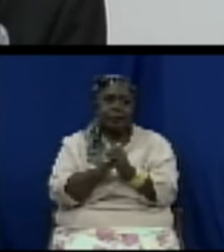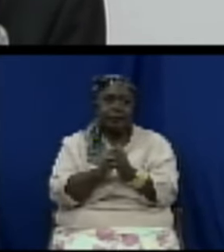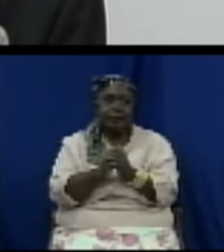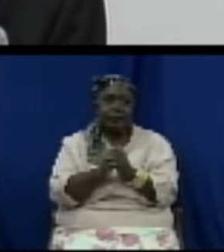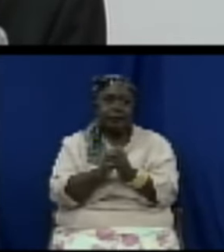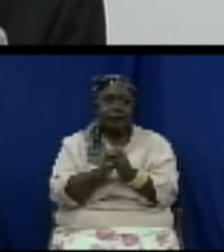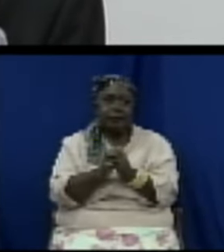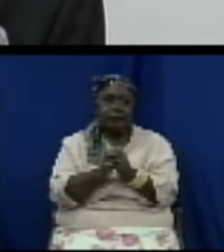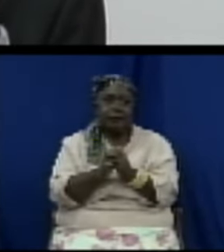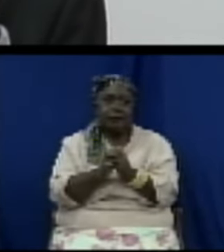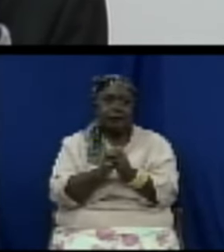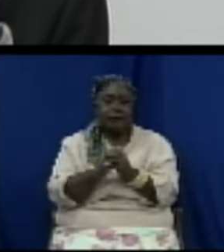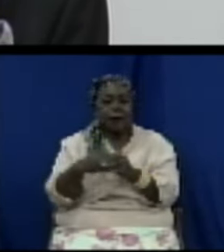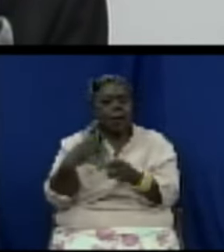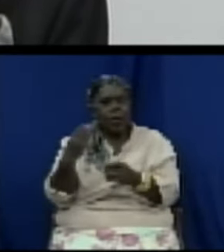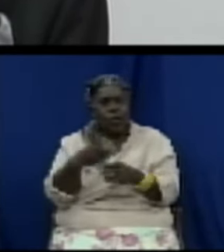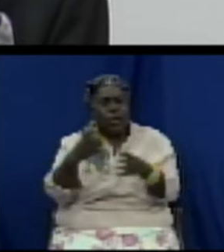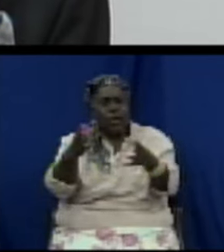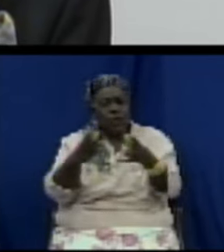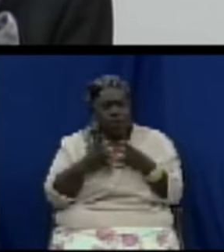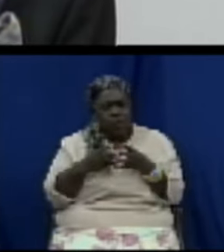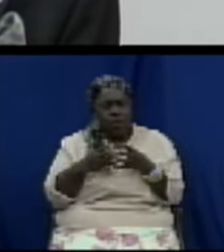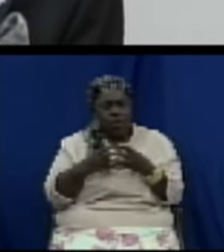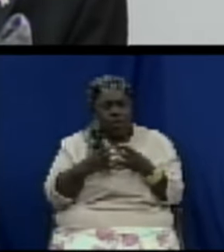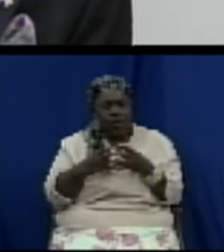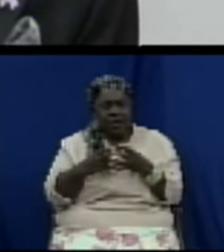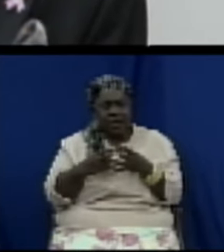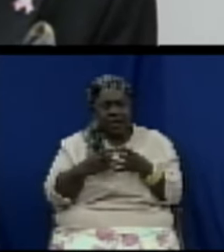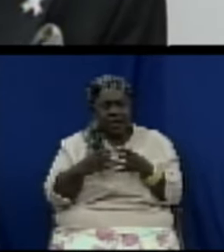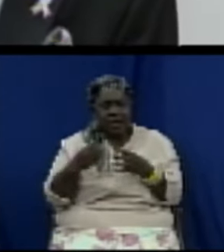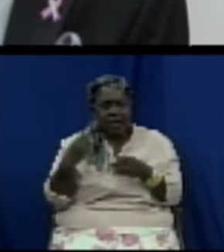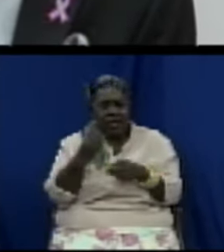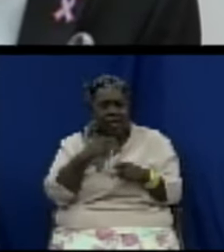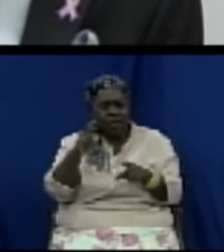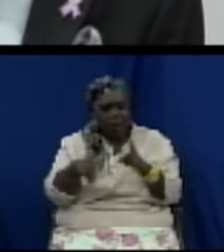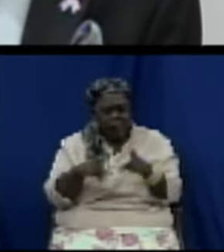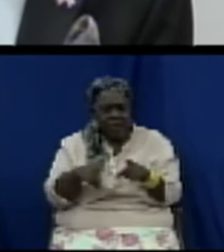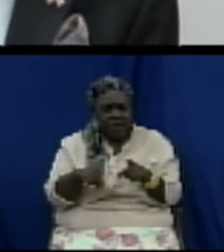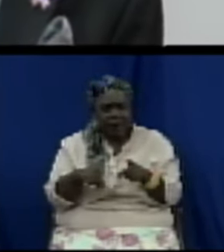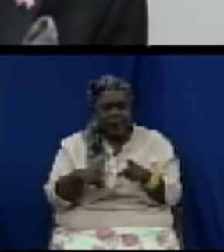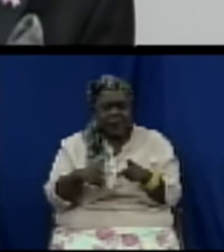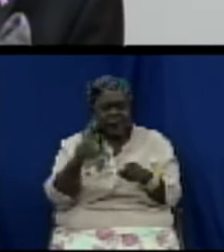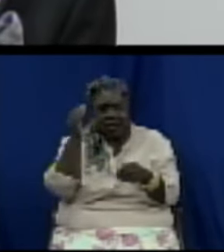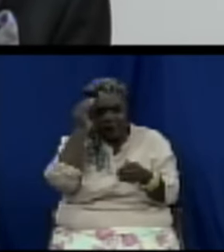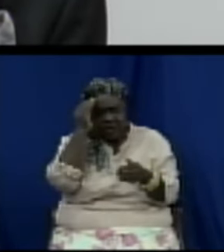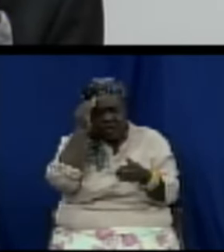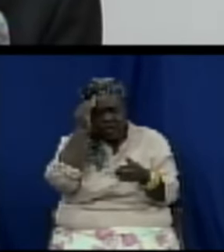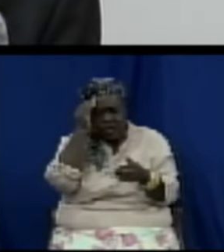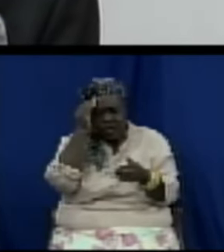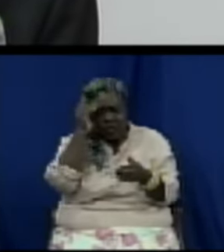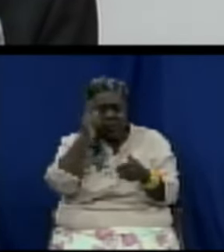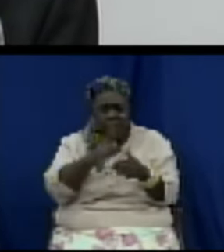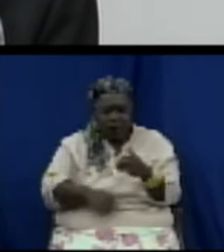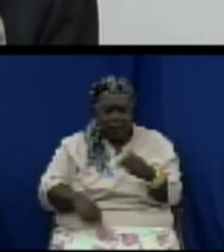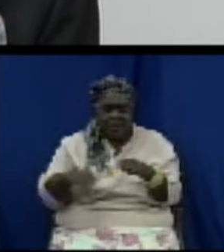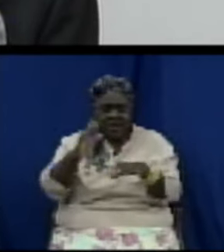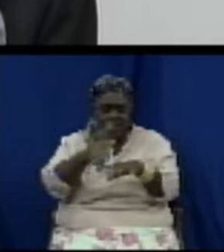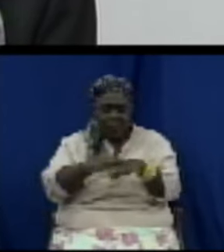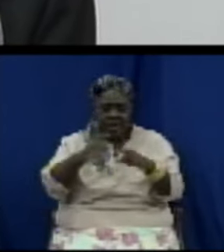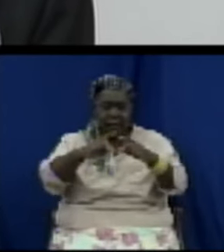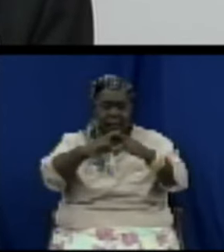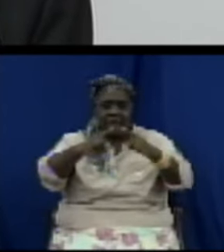we want to make sure that another objective is attained and that is